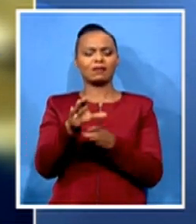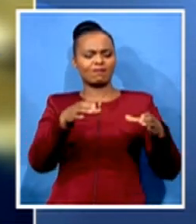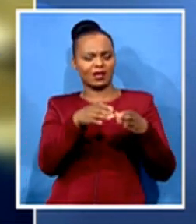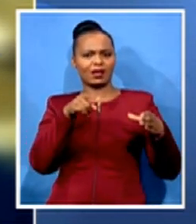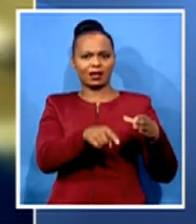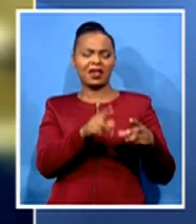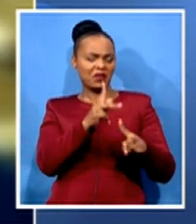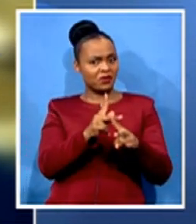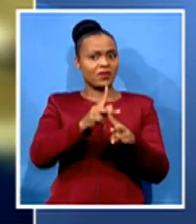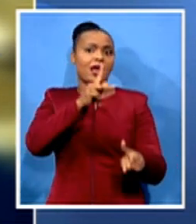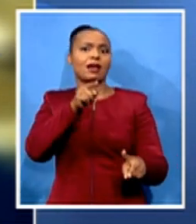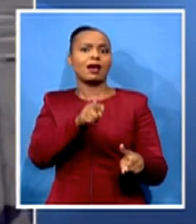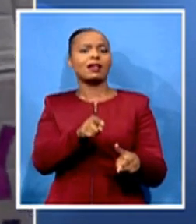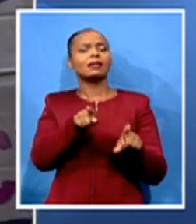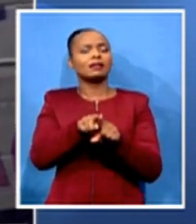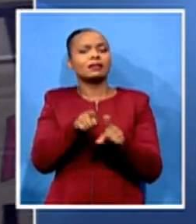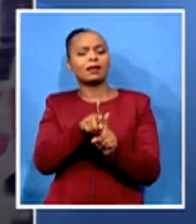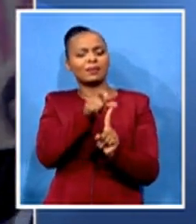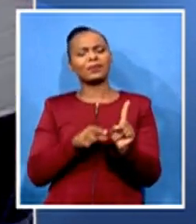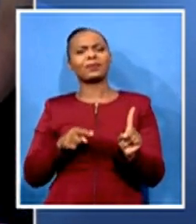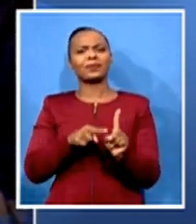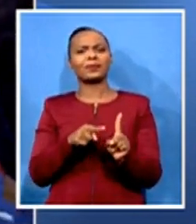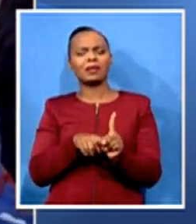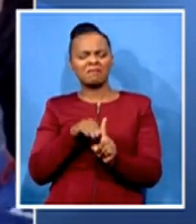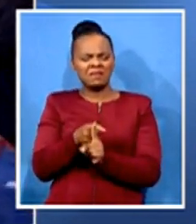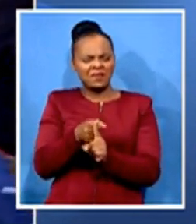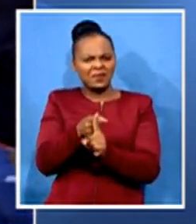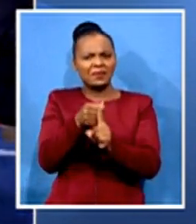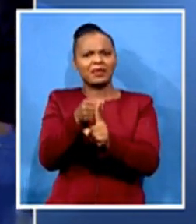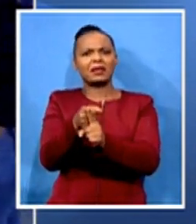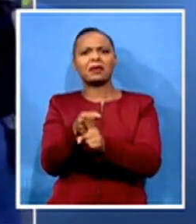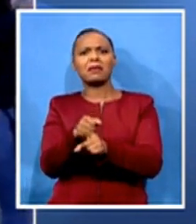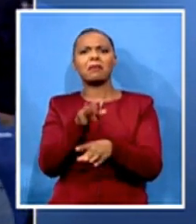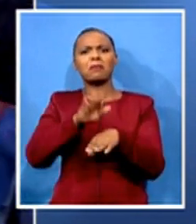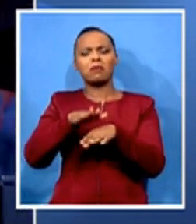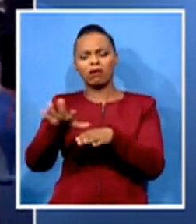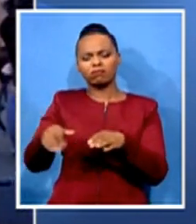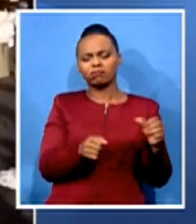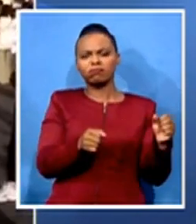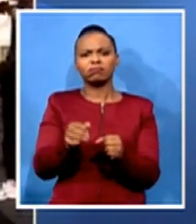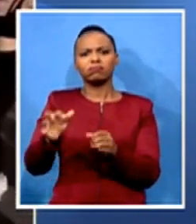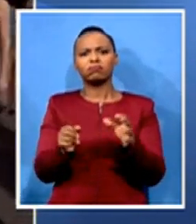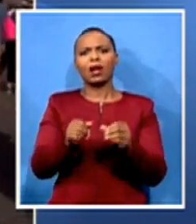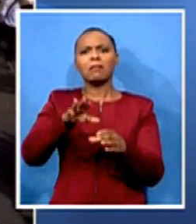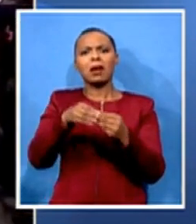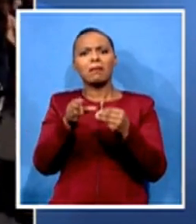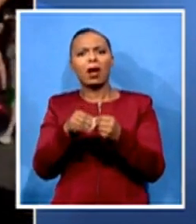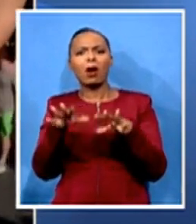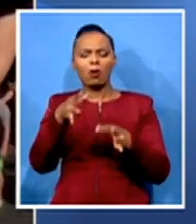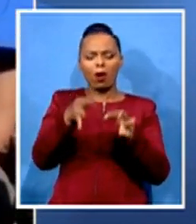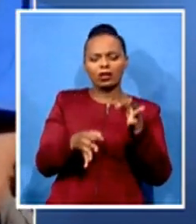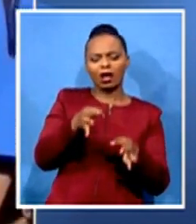be cut-caring members of the organization or a political party. Therefore, the struggle of women